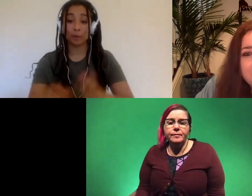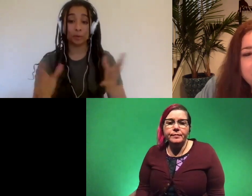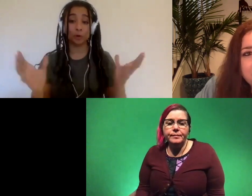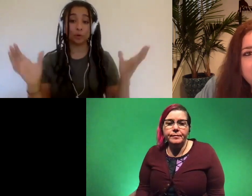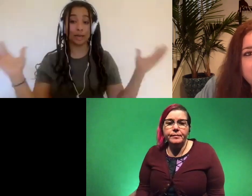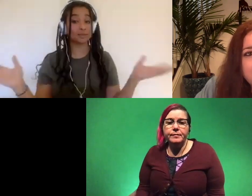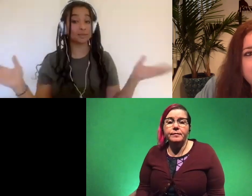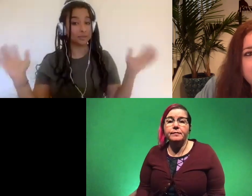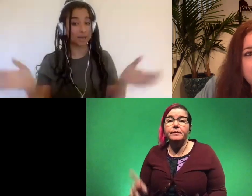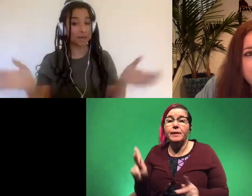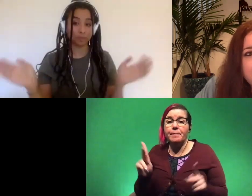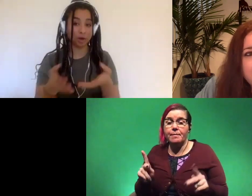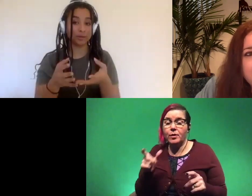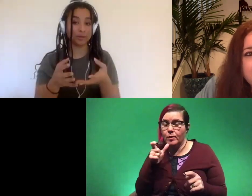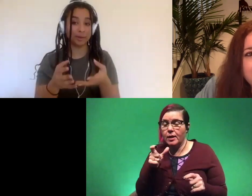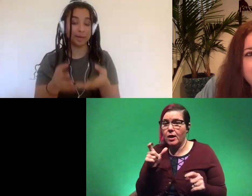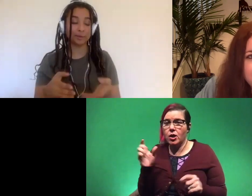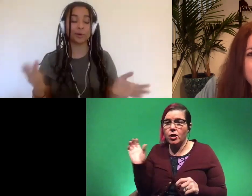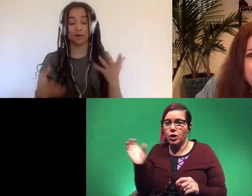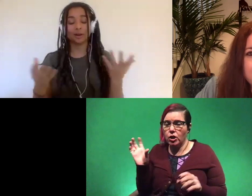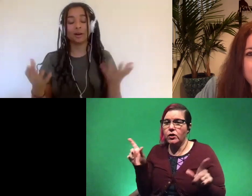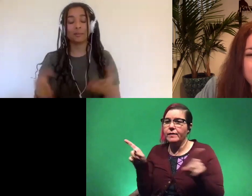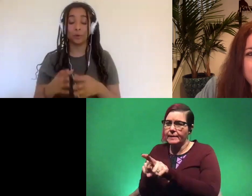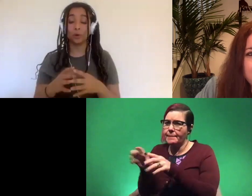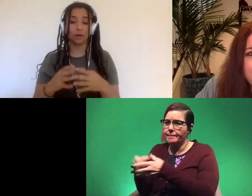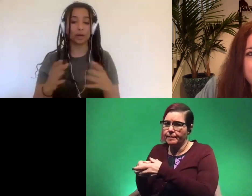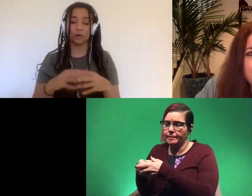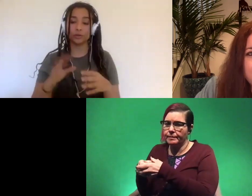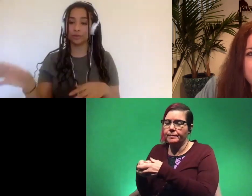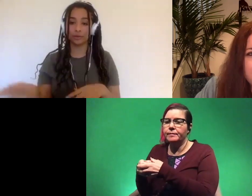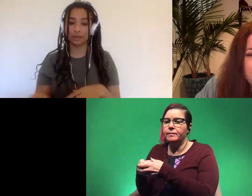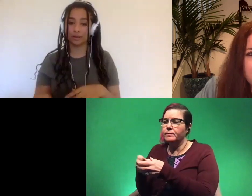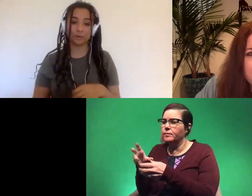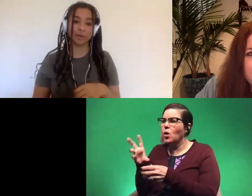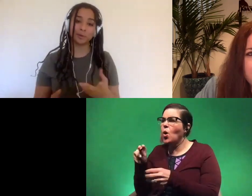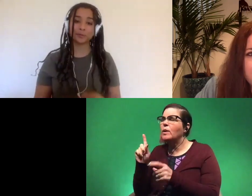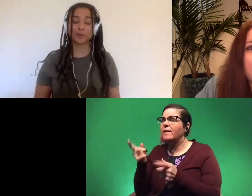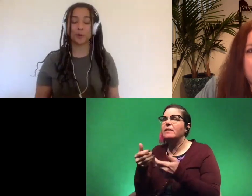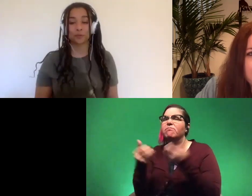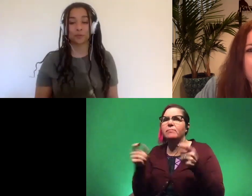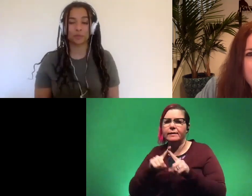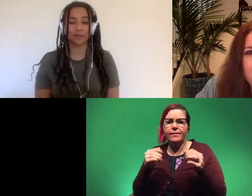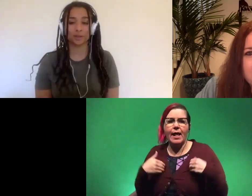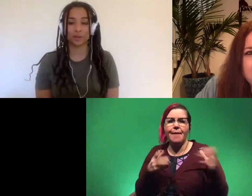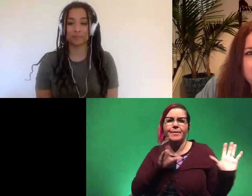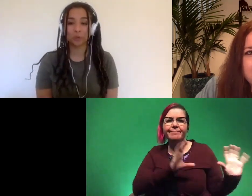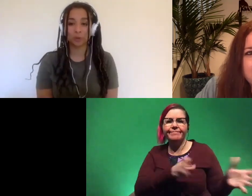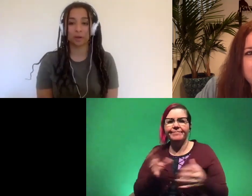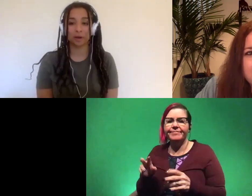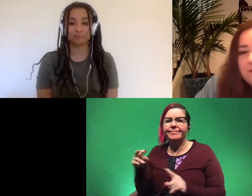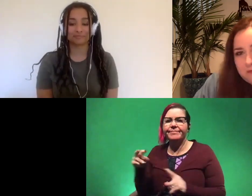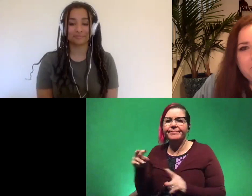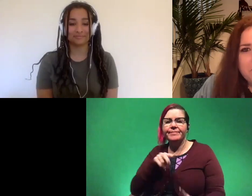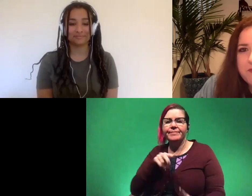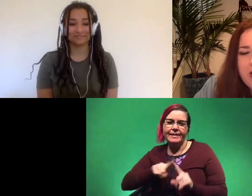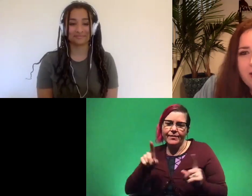so people who like to stay conservative and put them all in the same animal or people who are like no this is definitely a different animal so it just depends on your school of